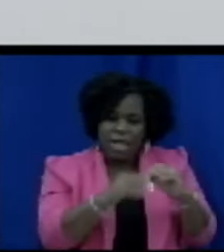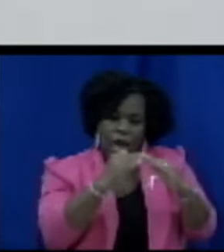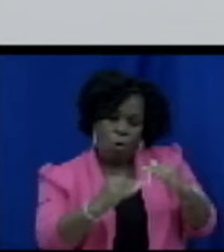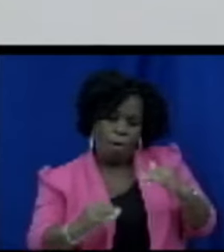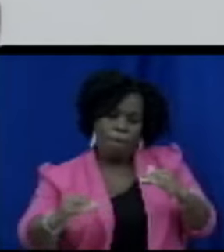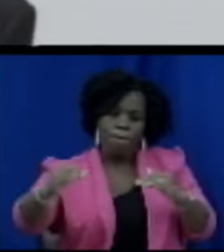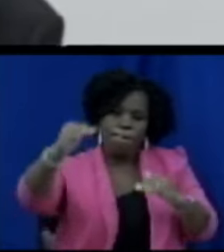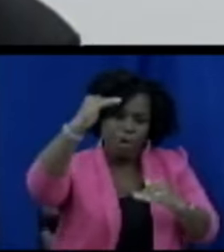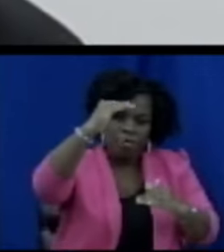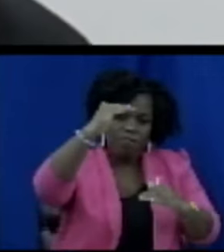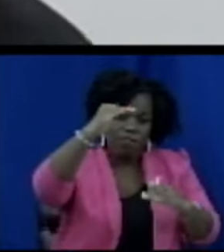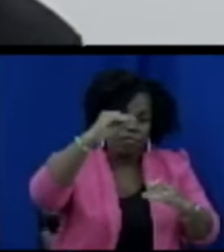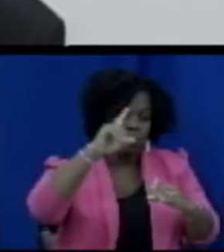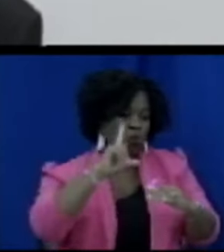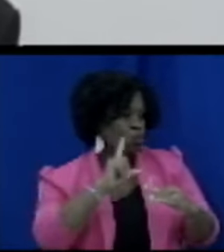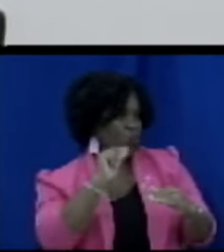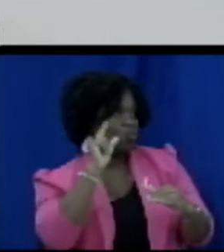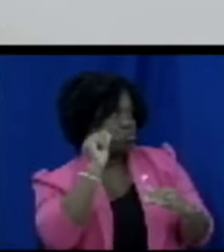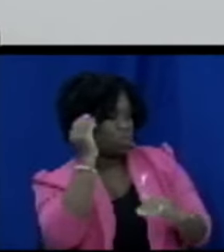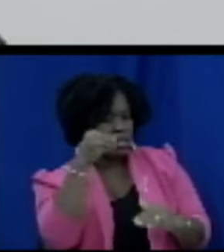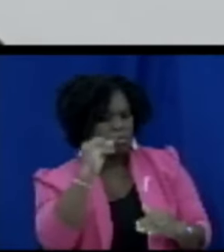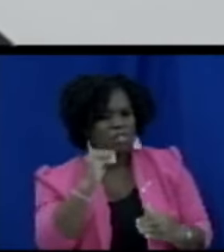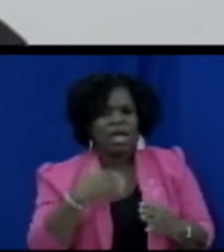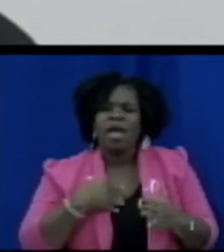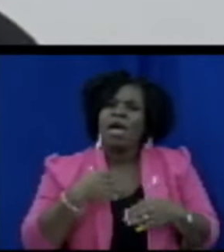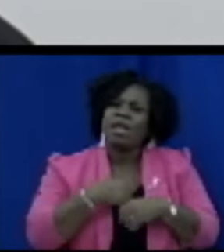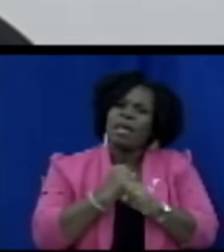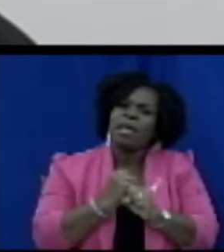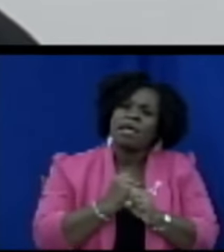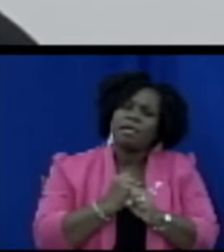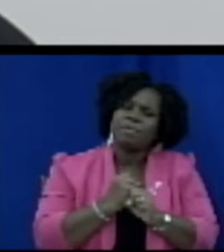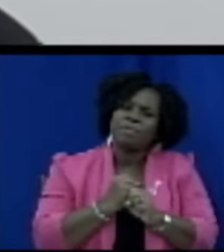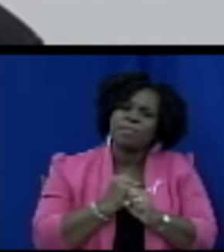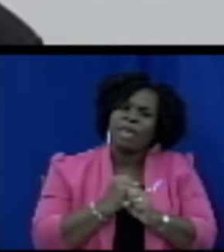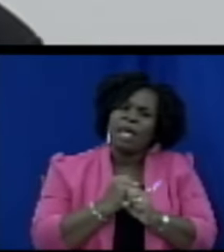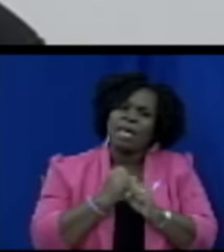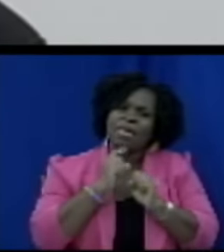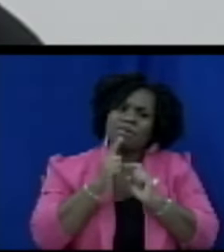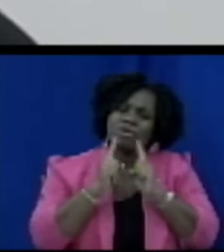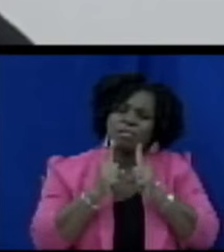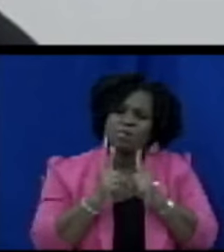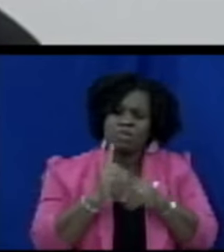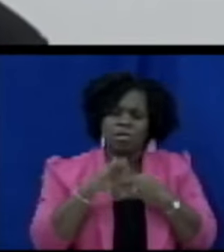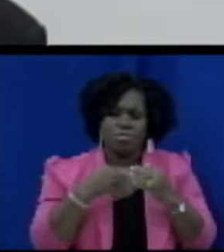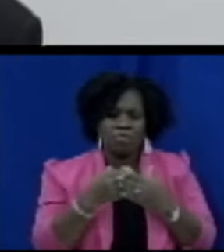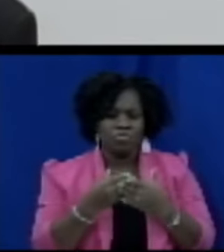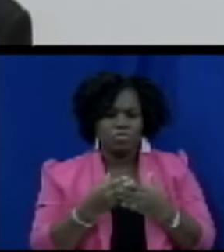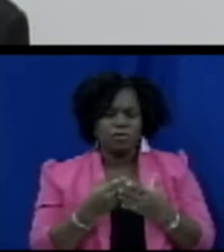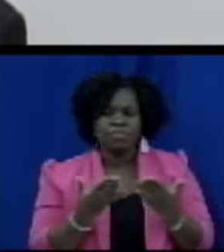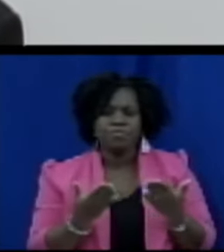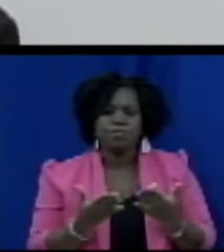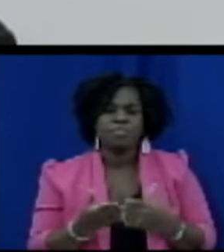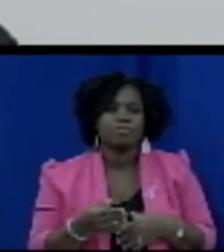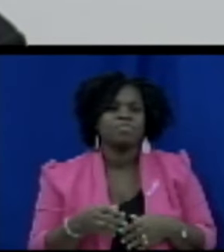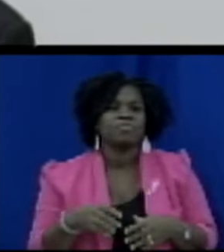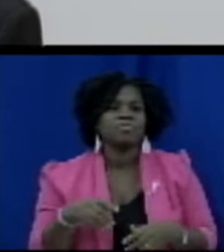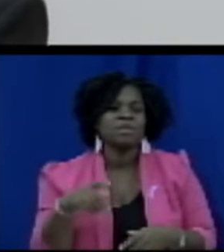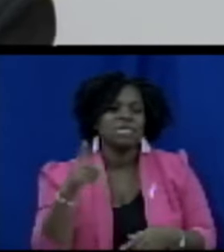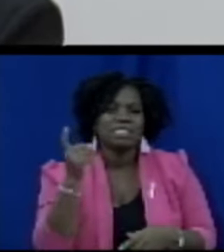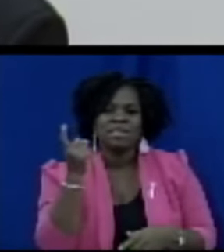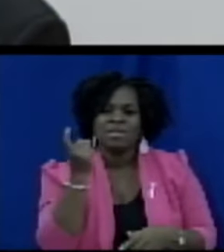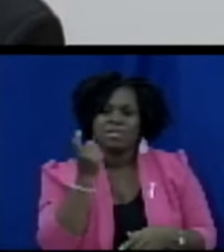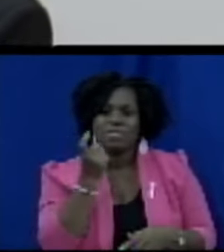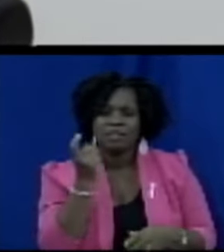and I make mention that all these goods they're here chicken frozen meat